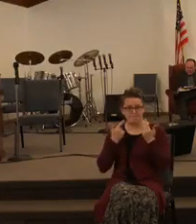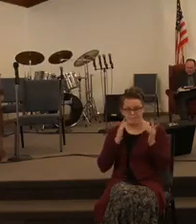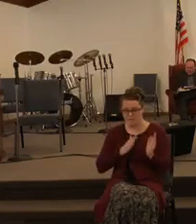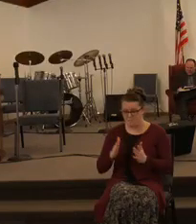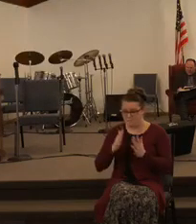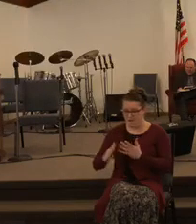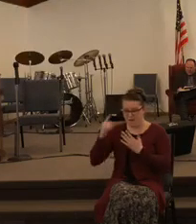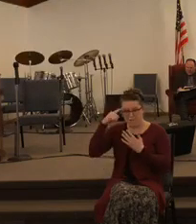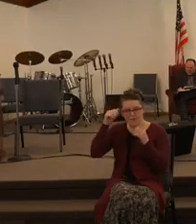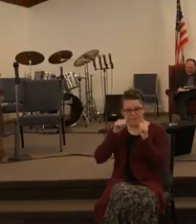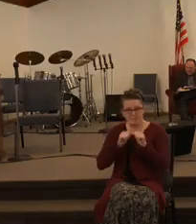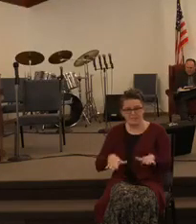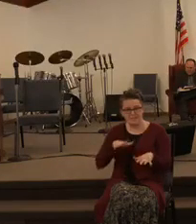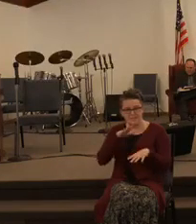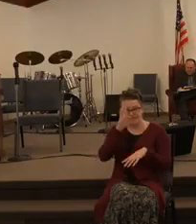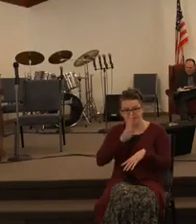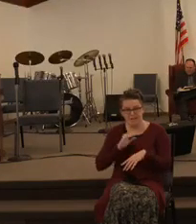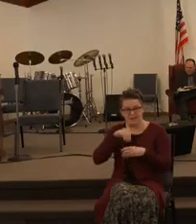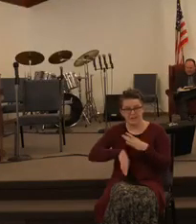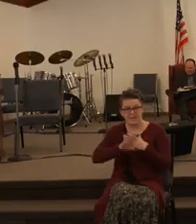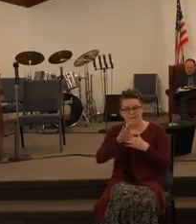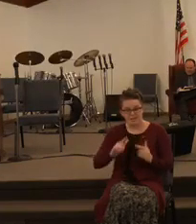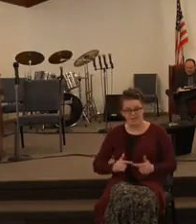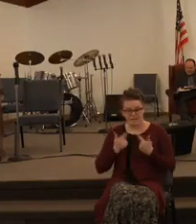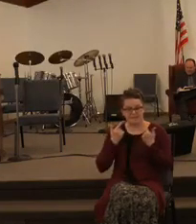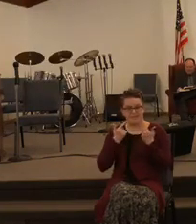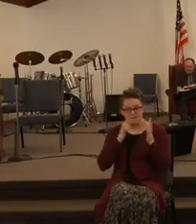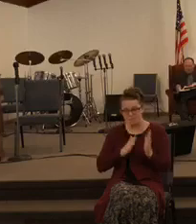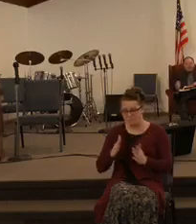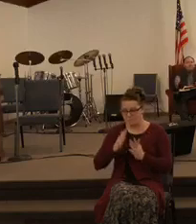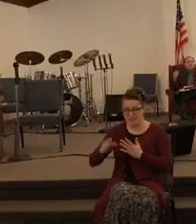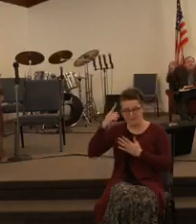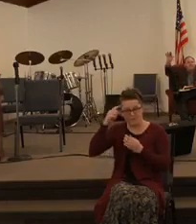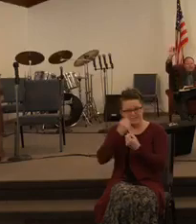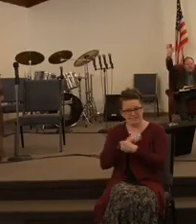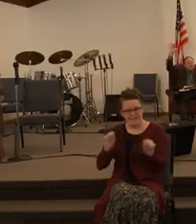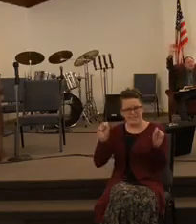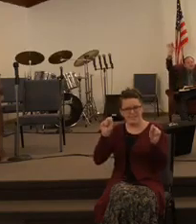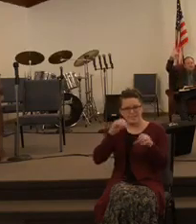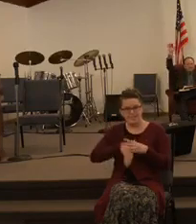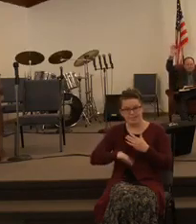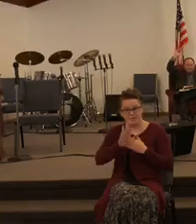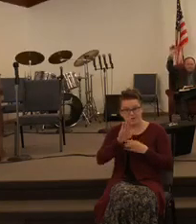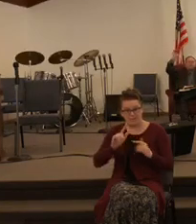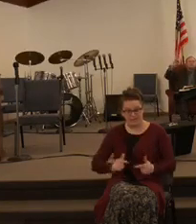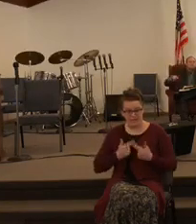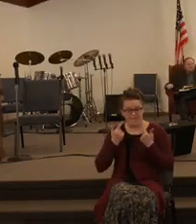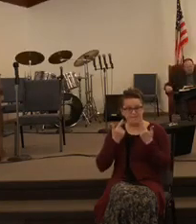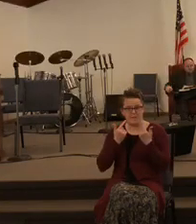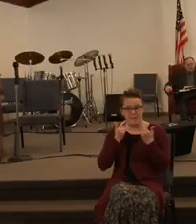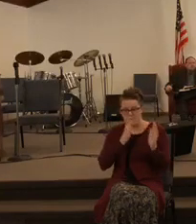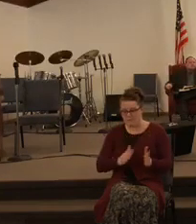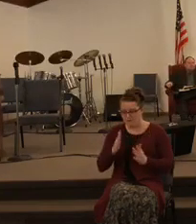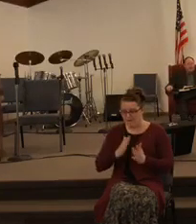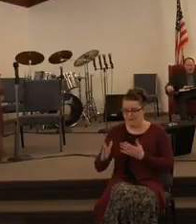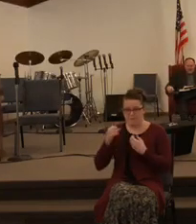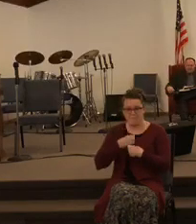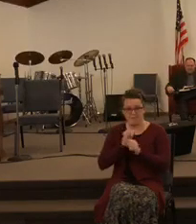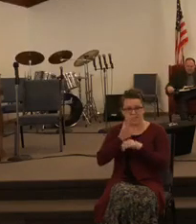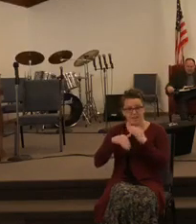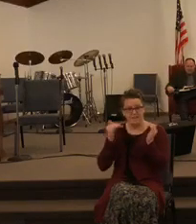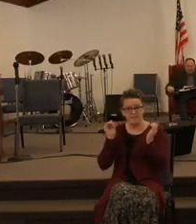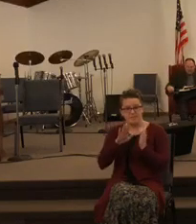the blessing of God in your life you need to prepare for salvation in your life you need to prepare to make heaven your home